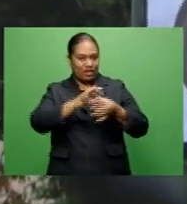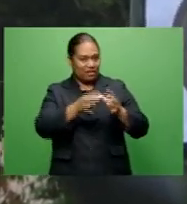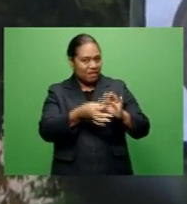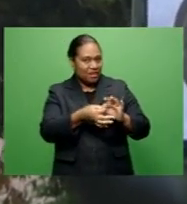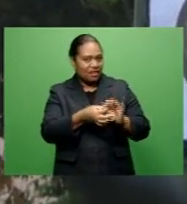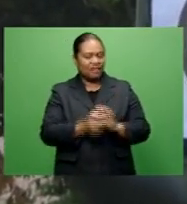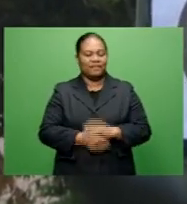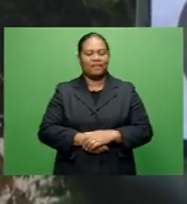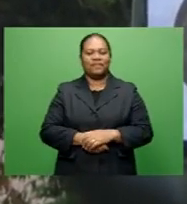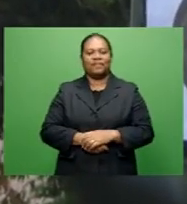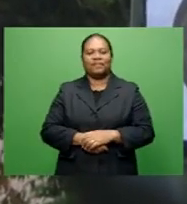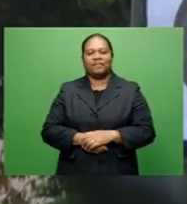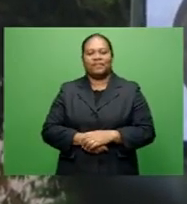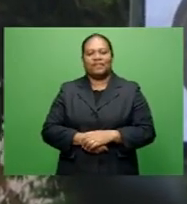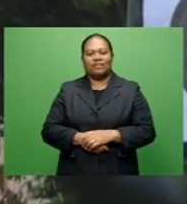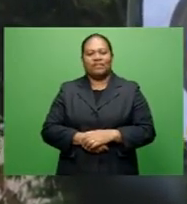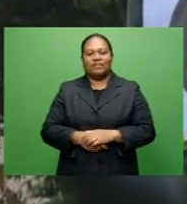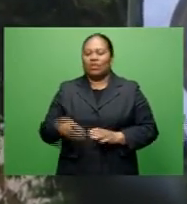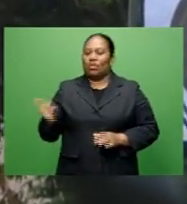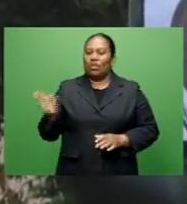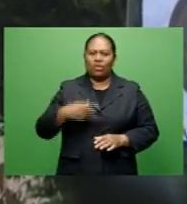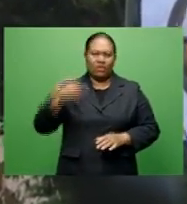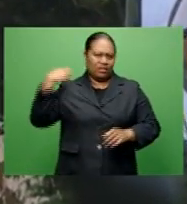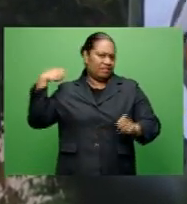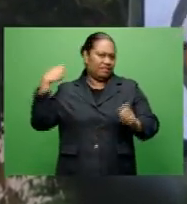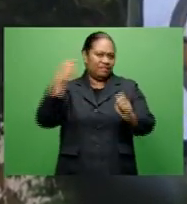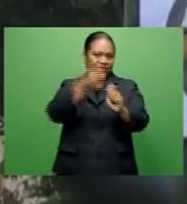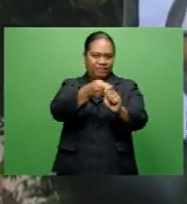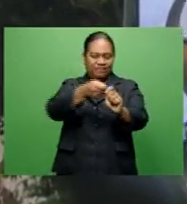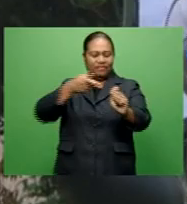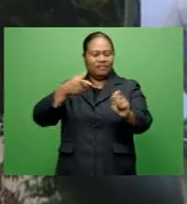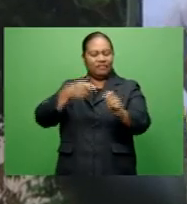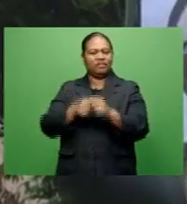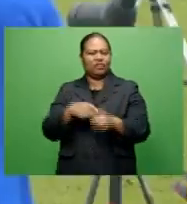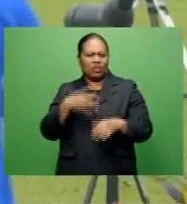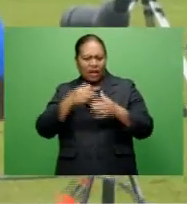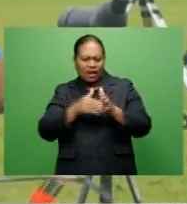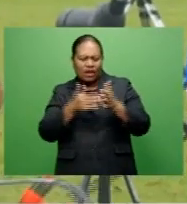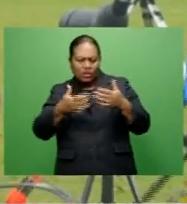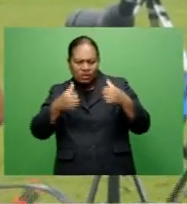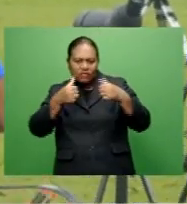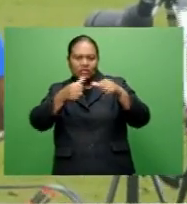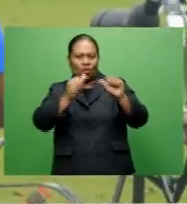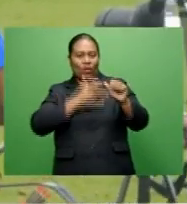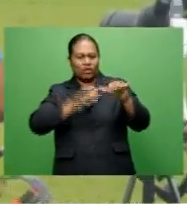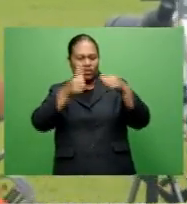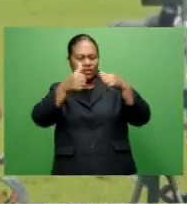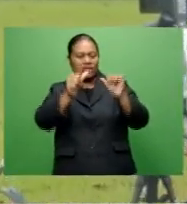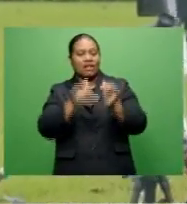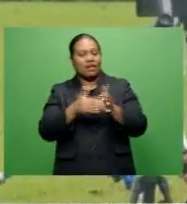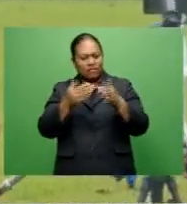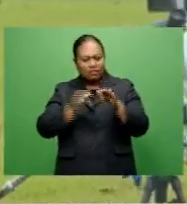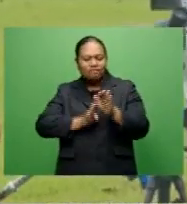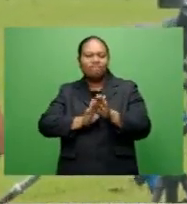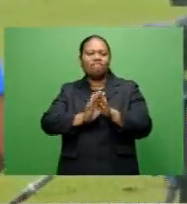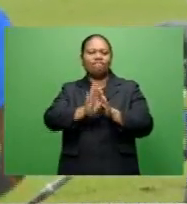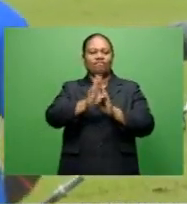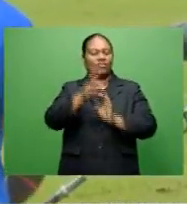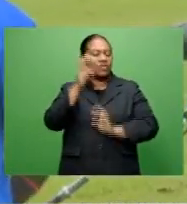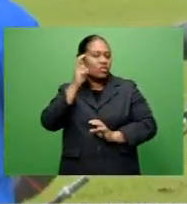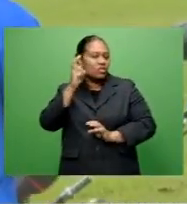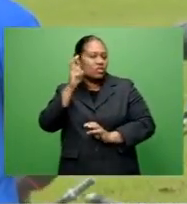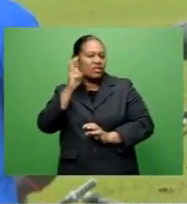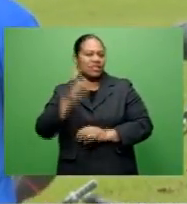that all the archers are looking to achieve that. Team archery will need to increase the intensity of training